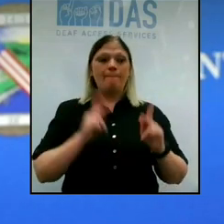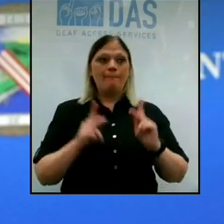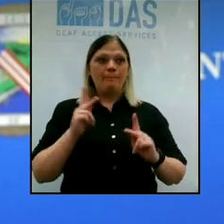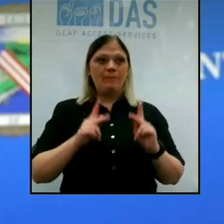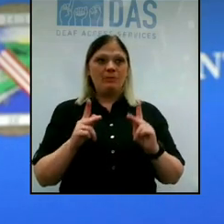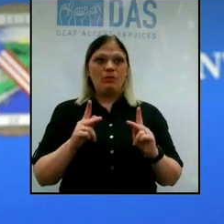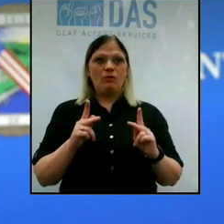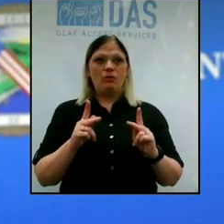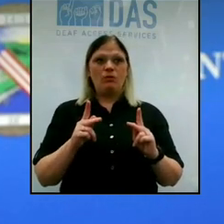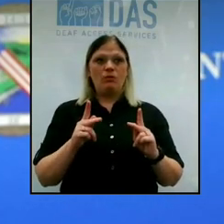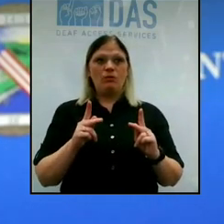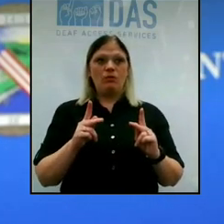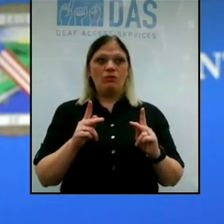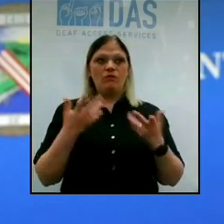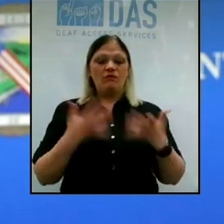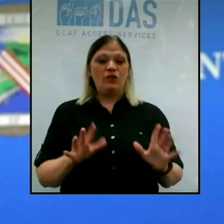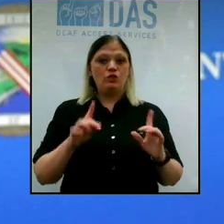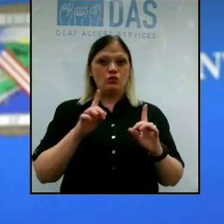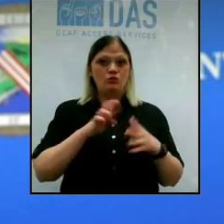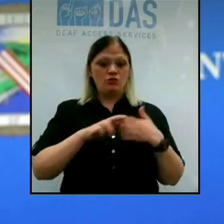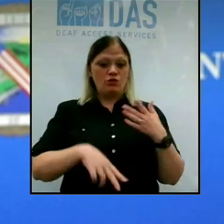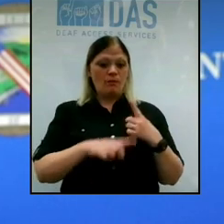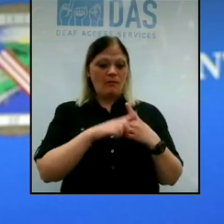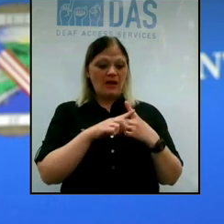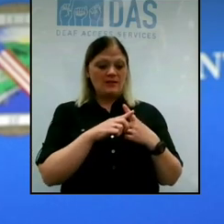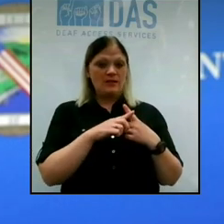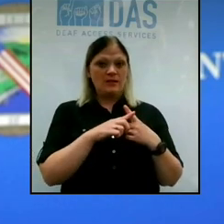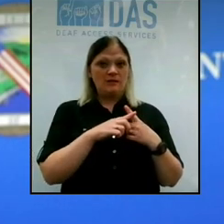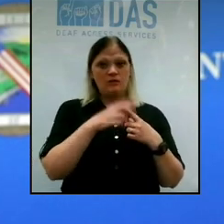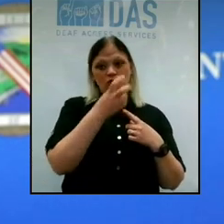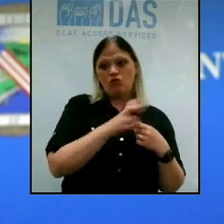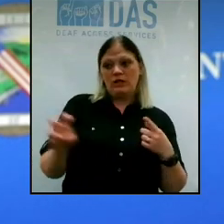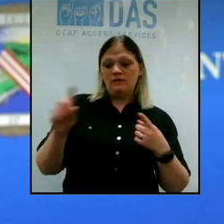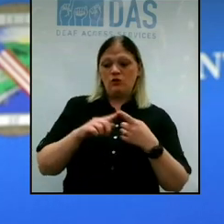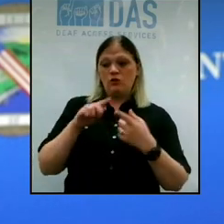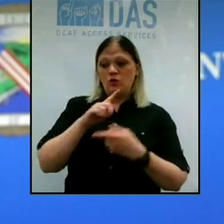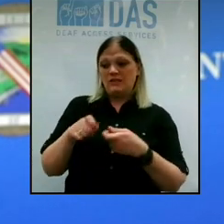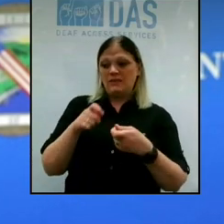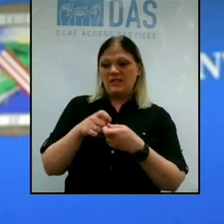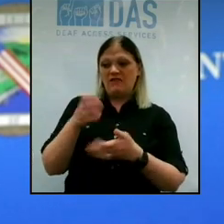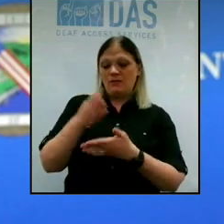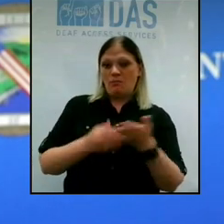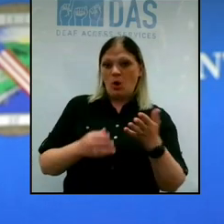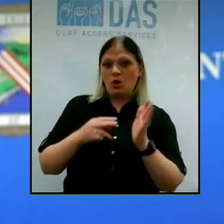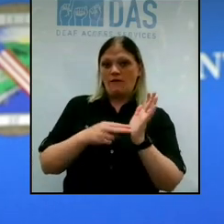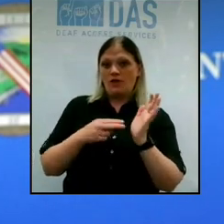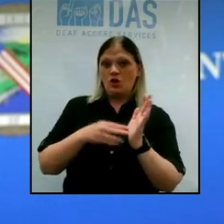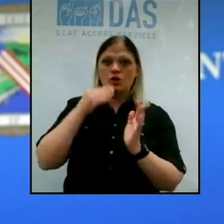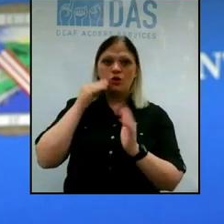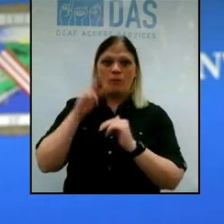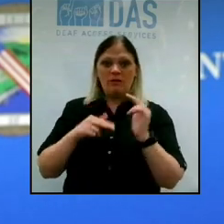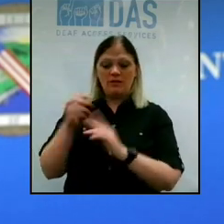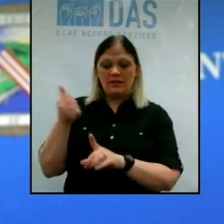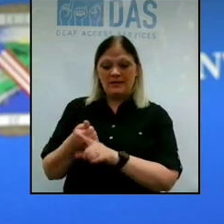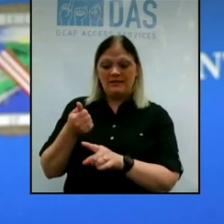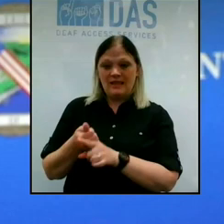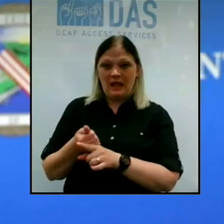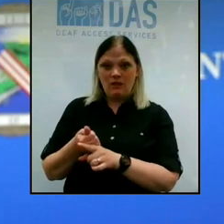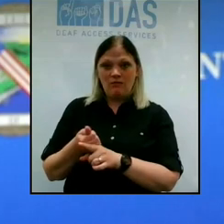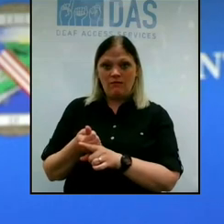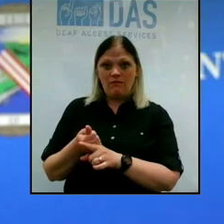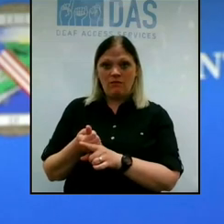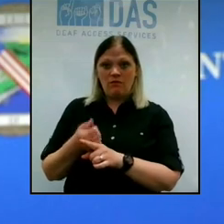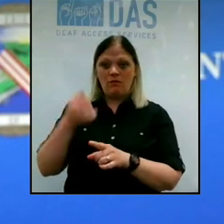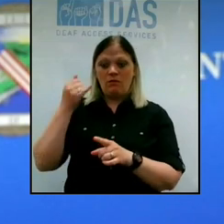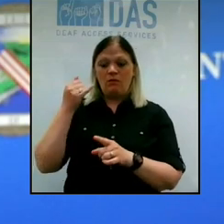are, residents that are positive, you know, either go to, you know, a specific part of the nursing home facility where people